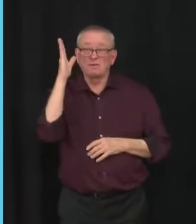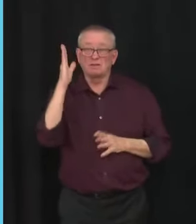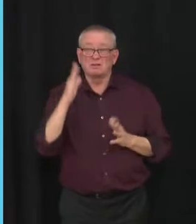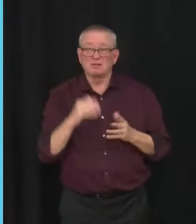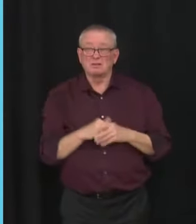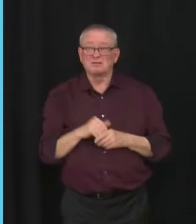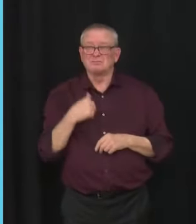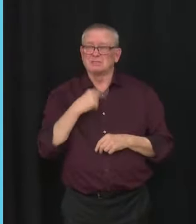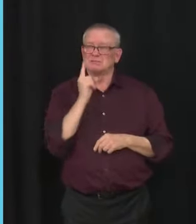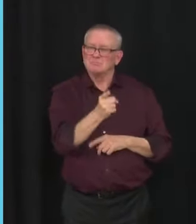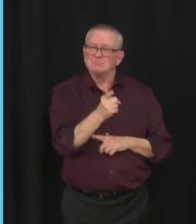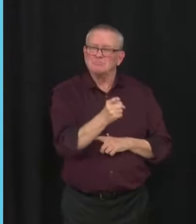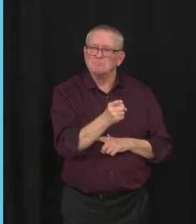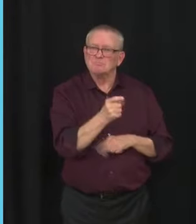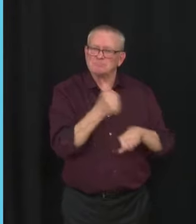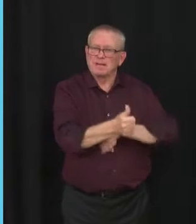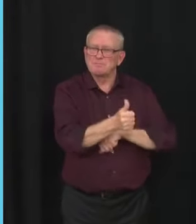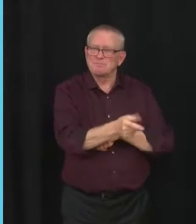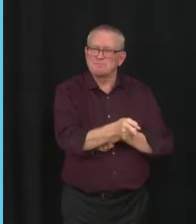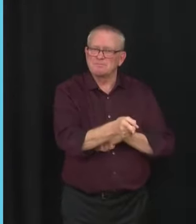Operator, can you please connect our next call?